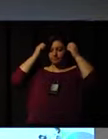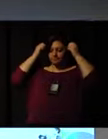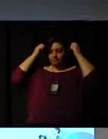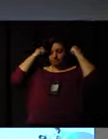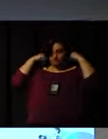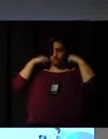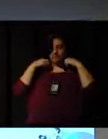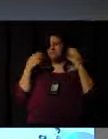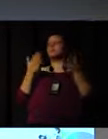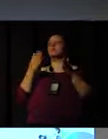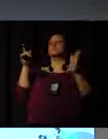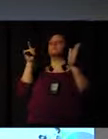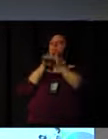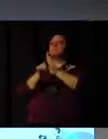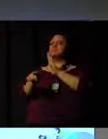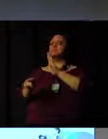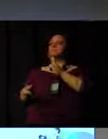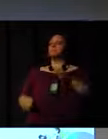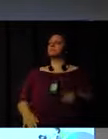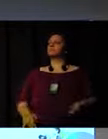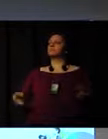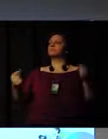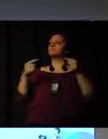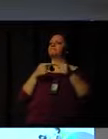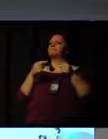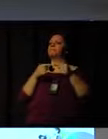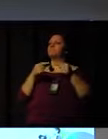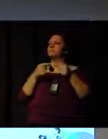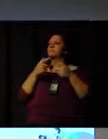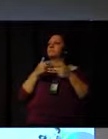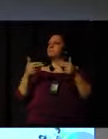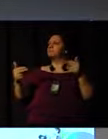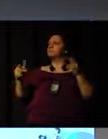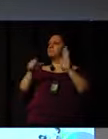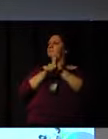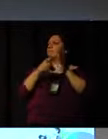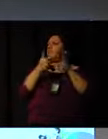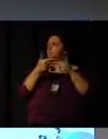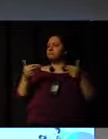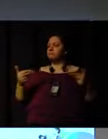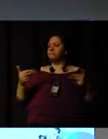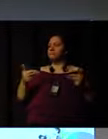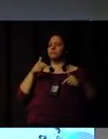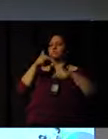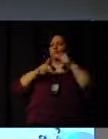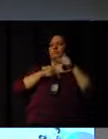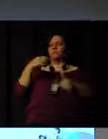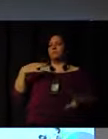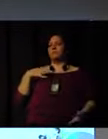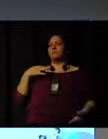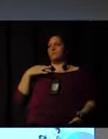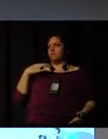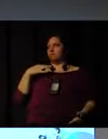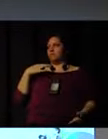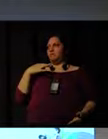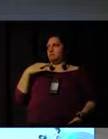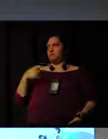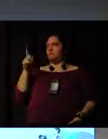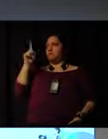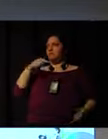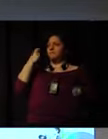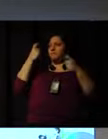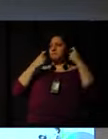Now, a question that is connected with legal reasons.